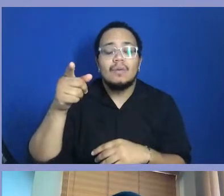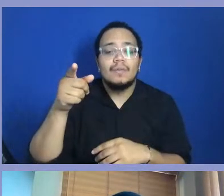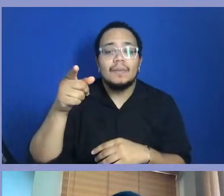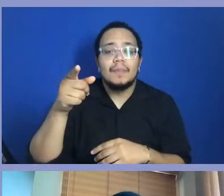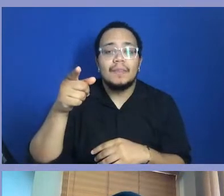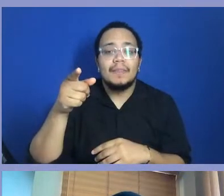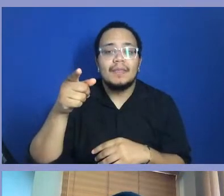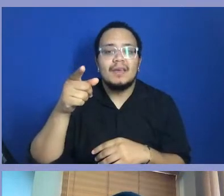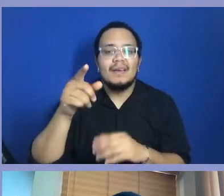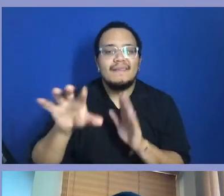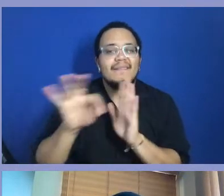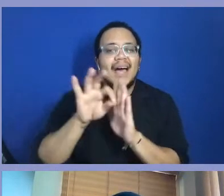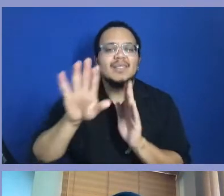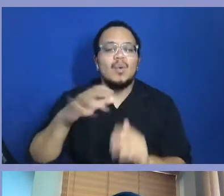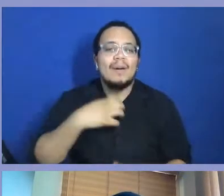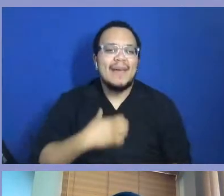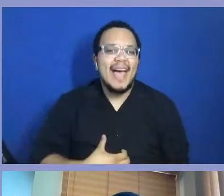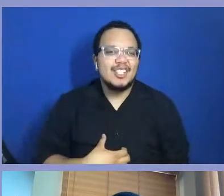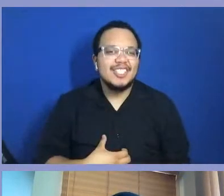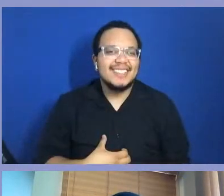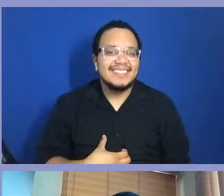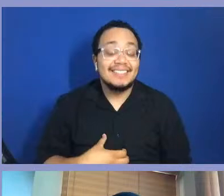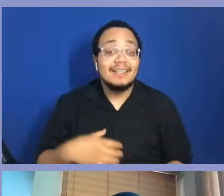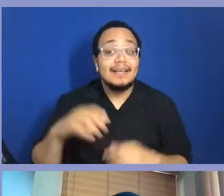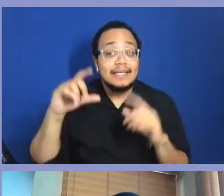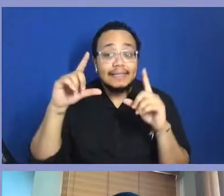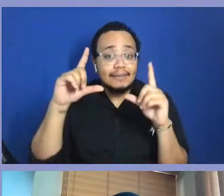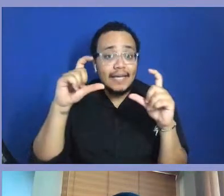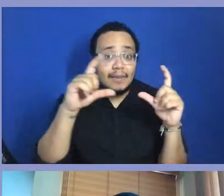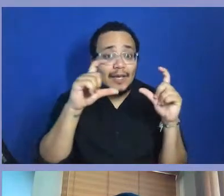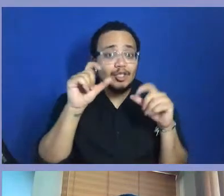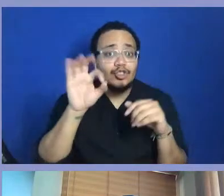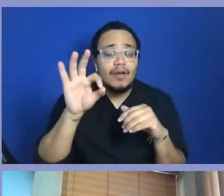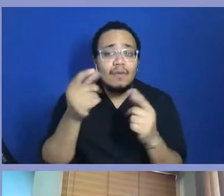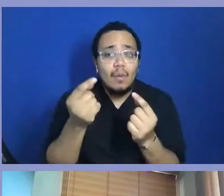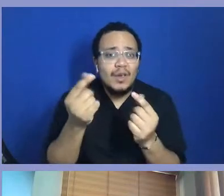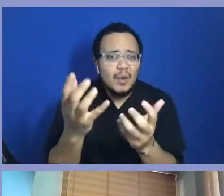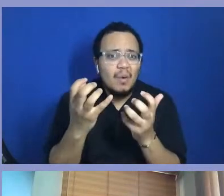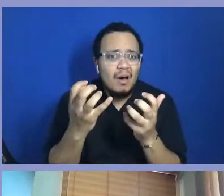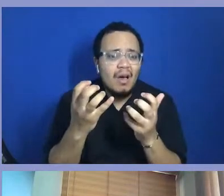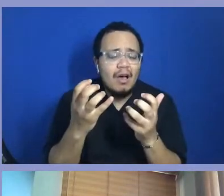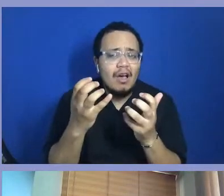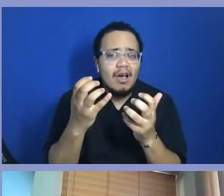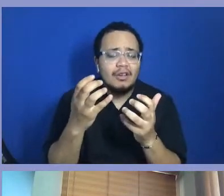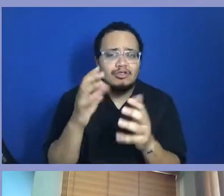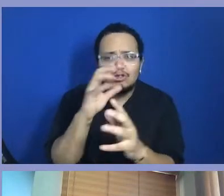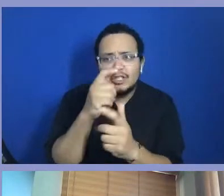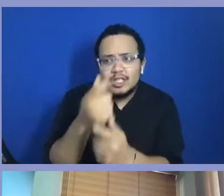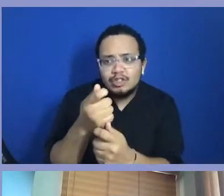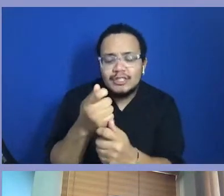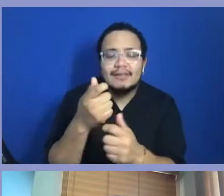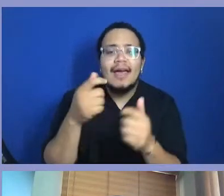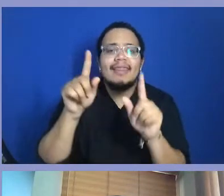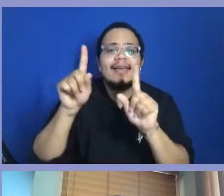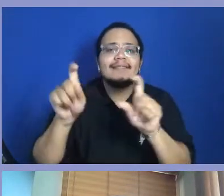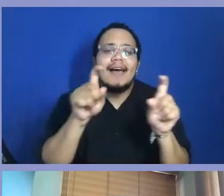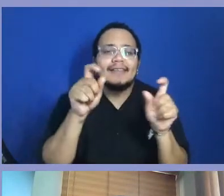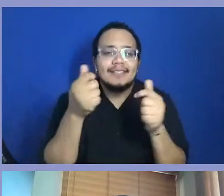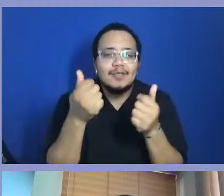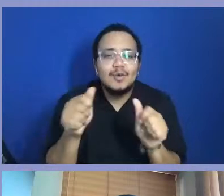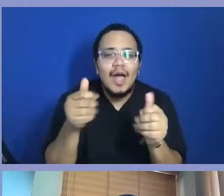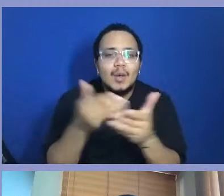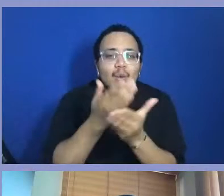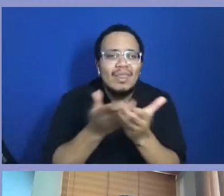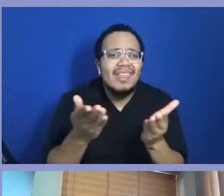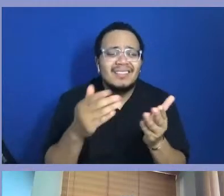know, finding your passion, right? So take photos of things that you want to take photos of, then try new things, step out there and take a couple risks. Like,